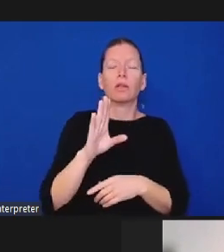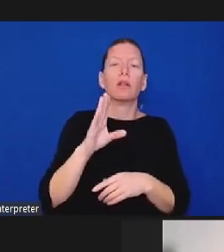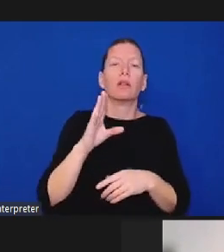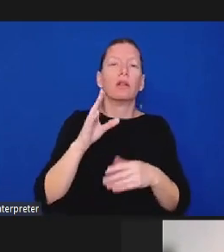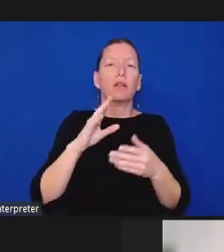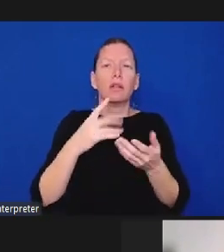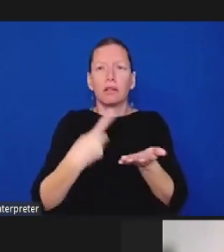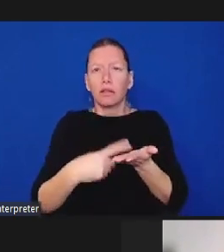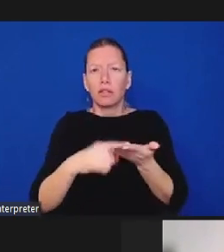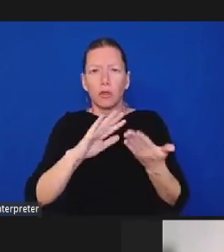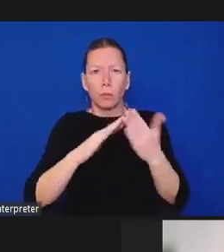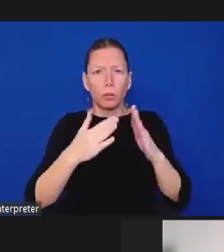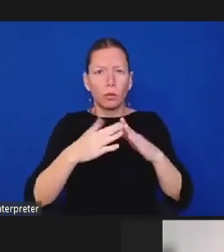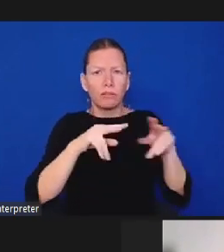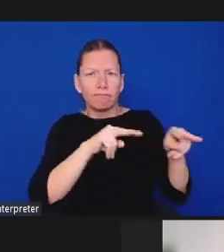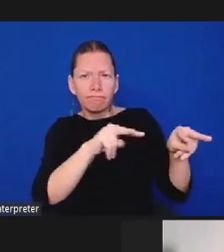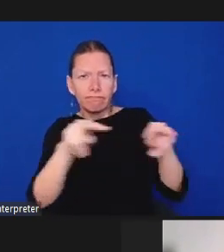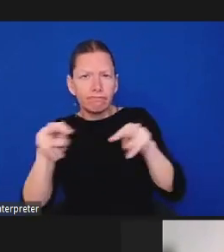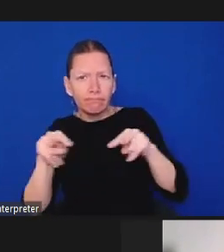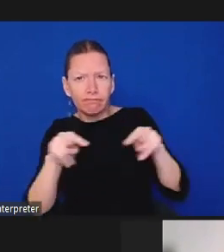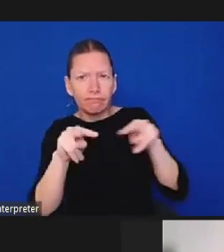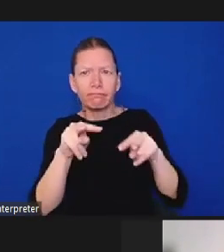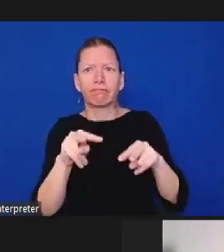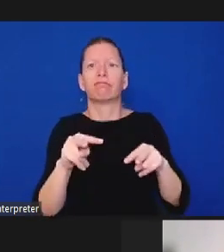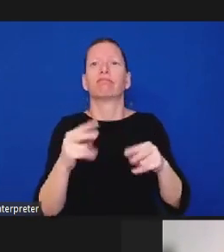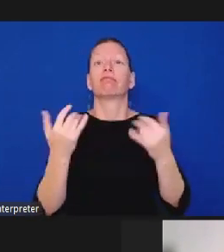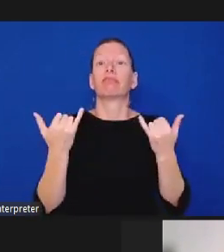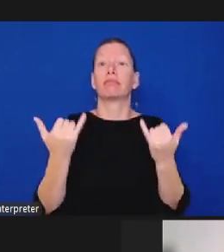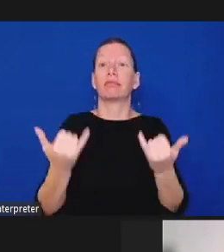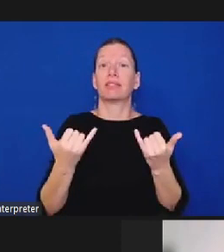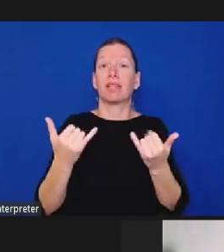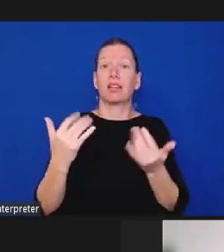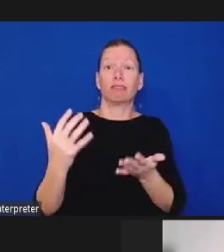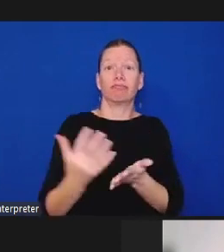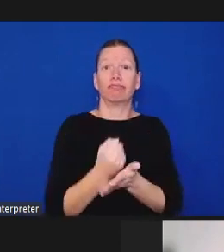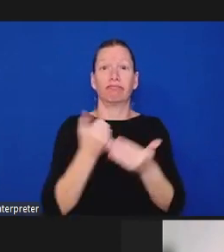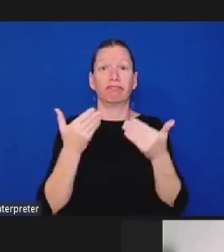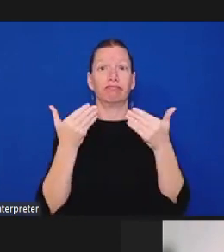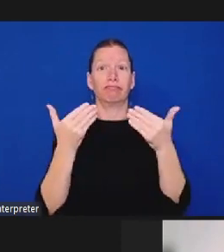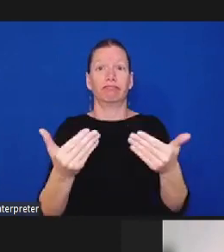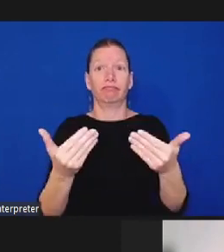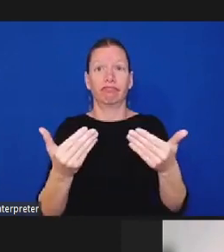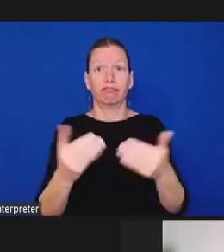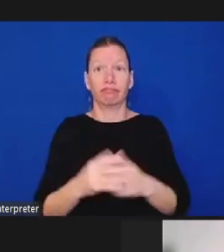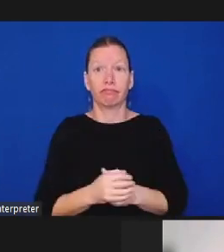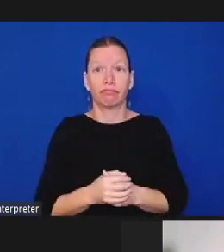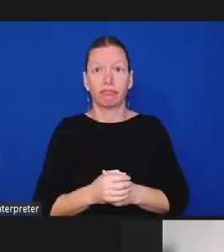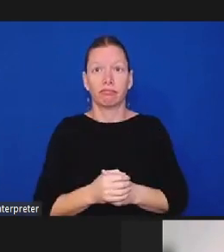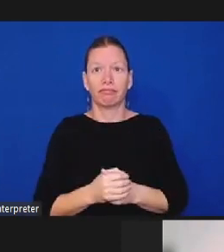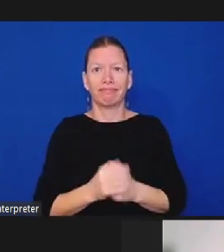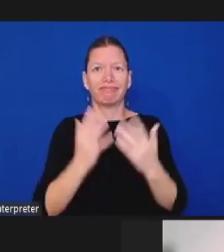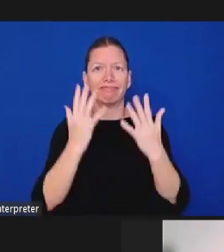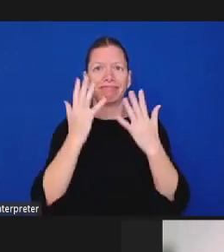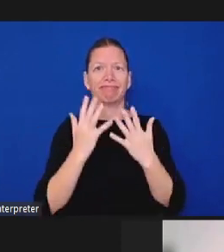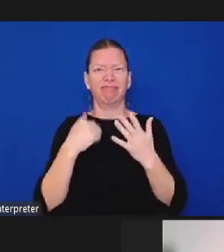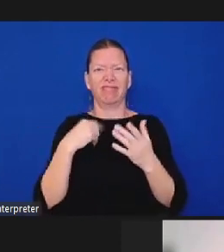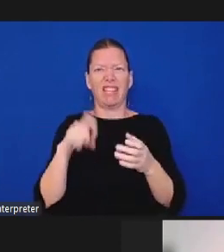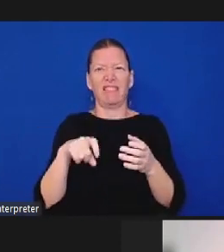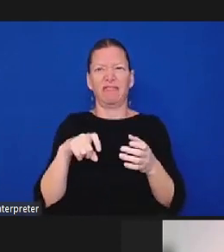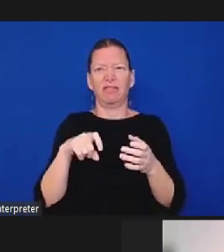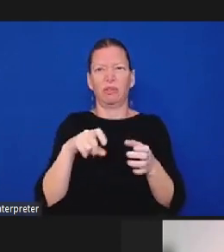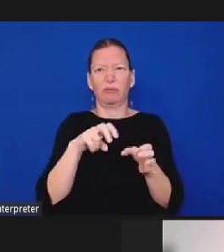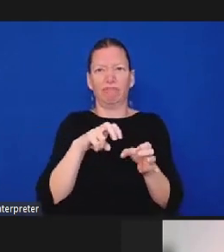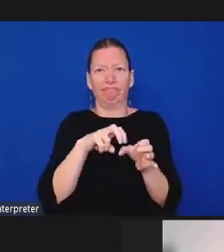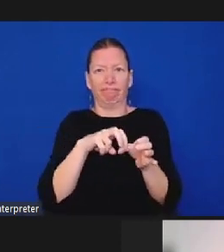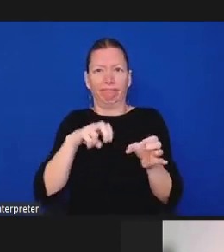may need to leave a little bit early. My aide, Gustavo, will be here throughout, and the ongoing work with the community